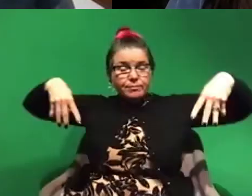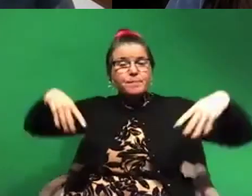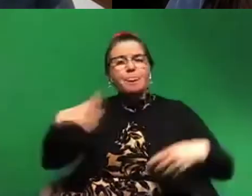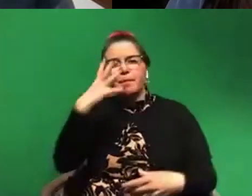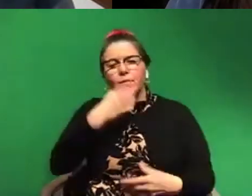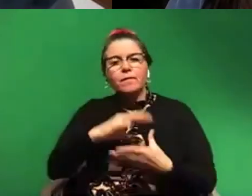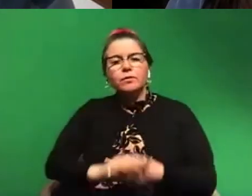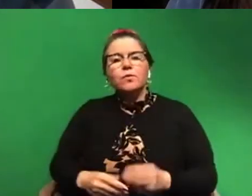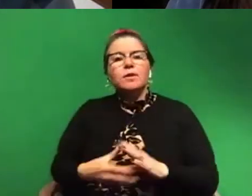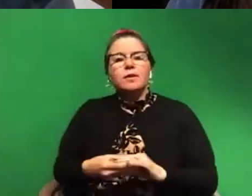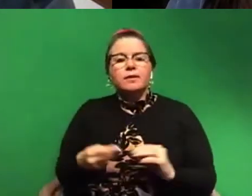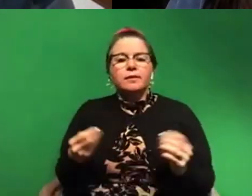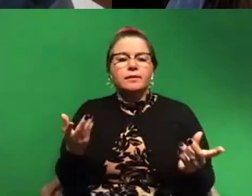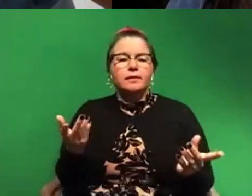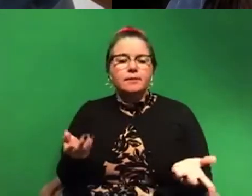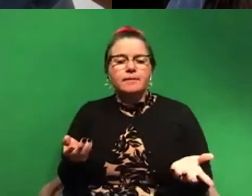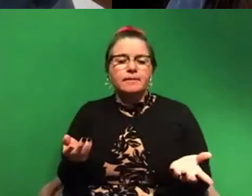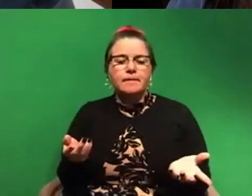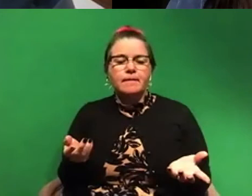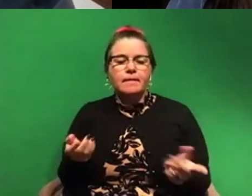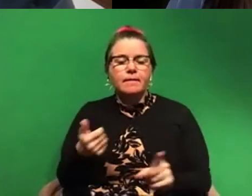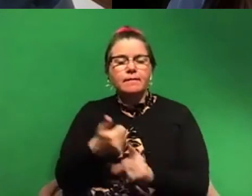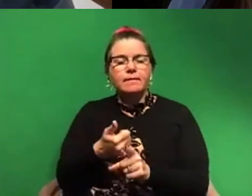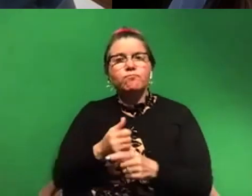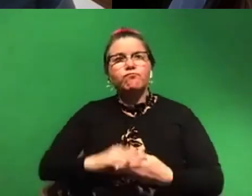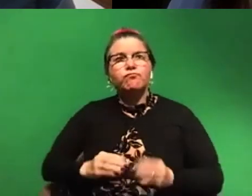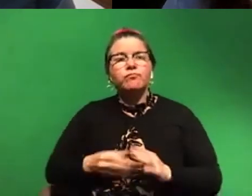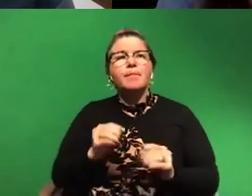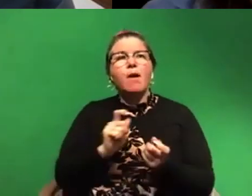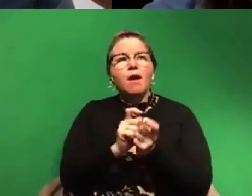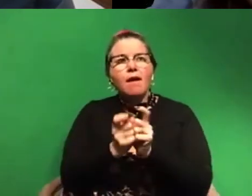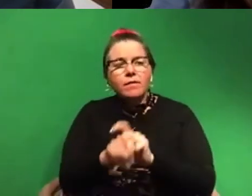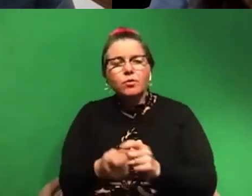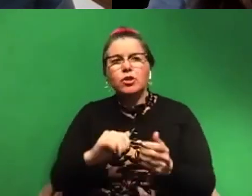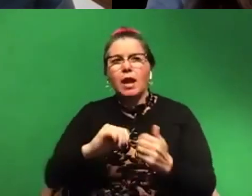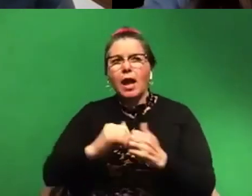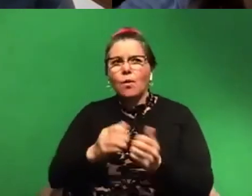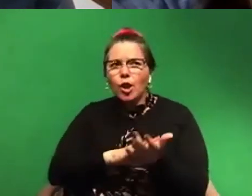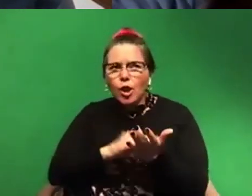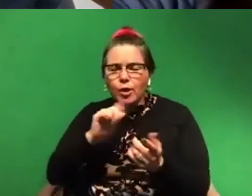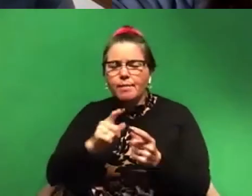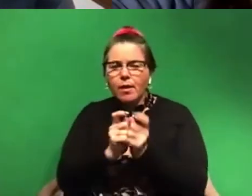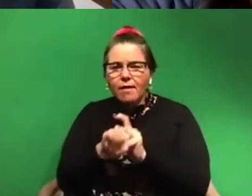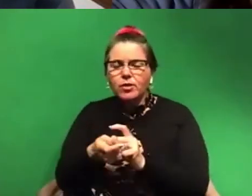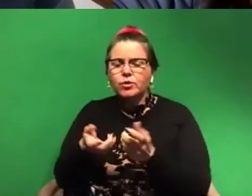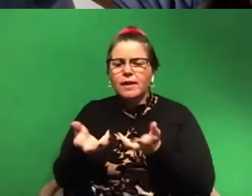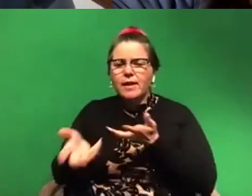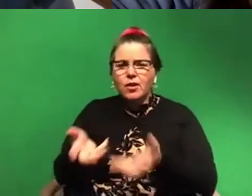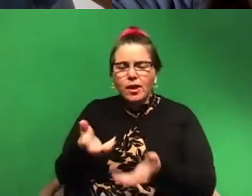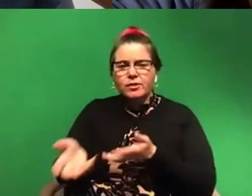that is, tells about evolution, tells about how we learn about evolution and the interaction between